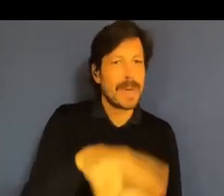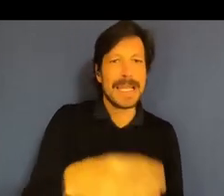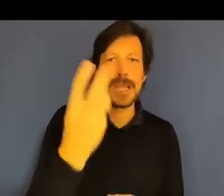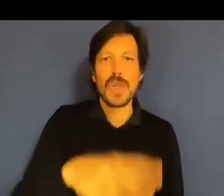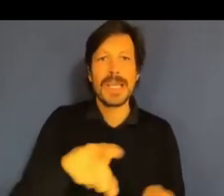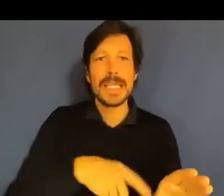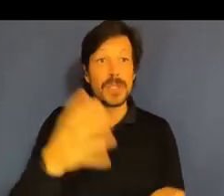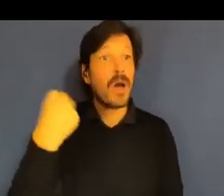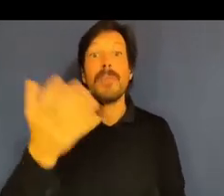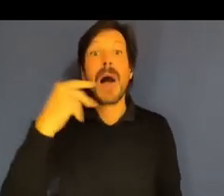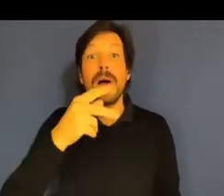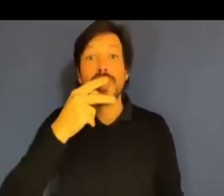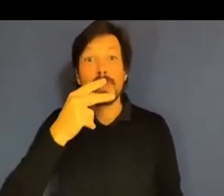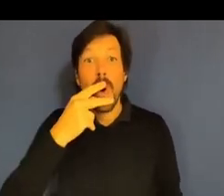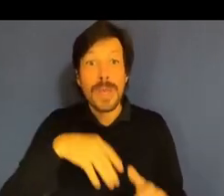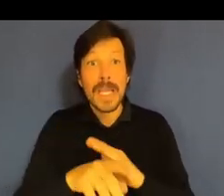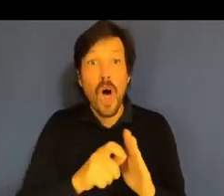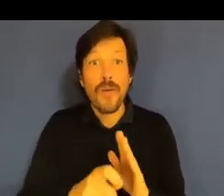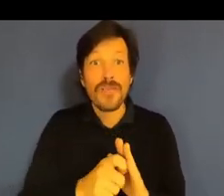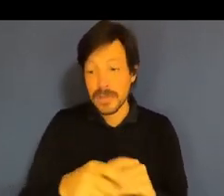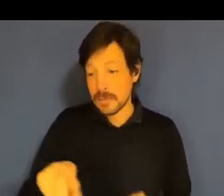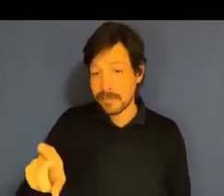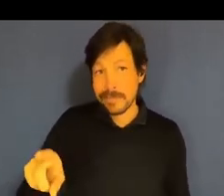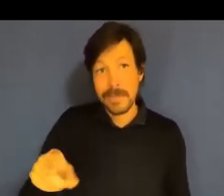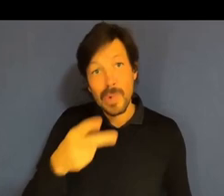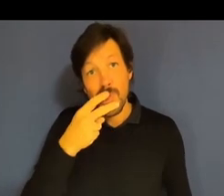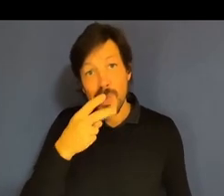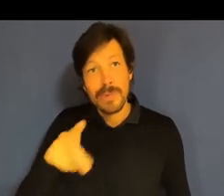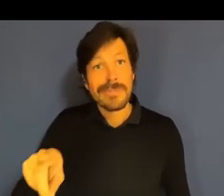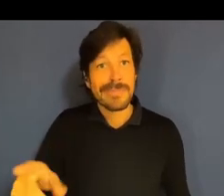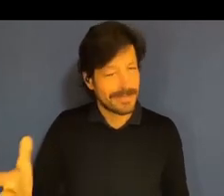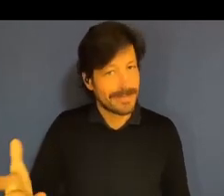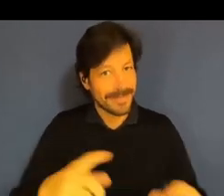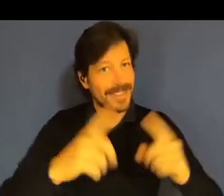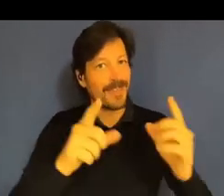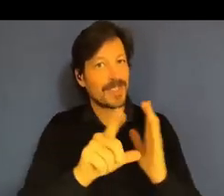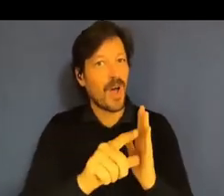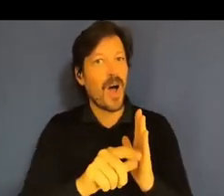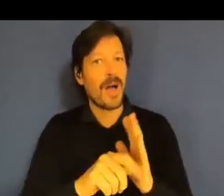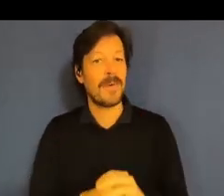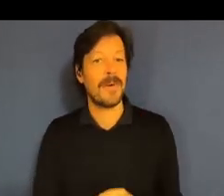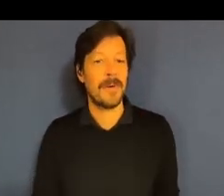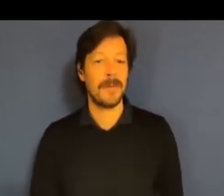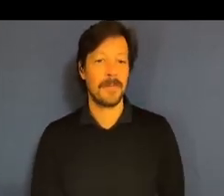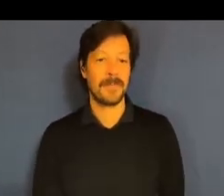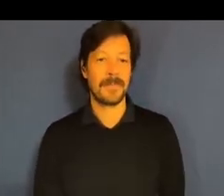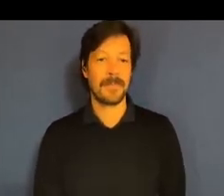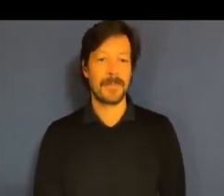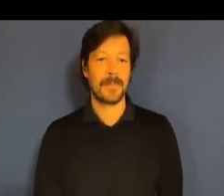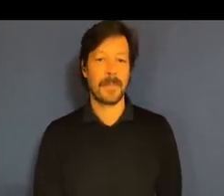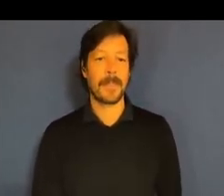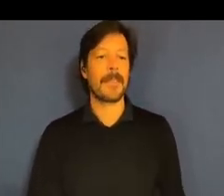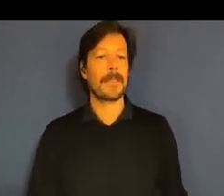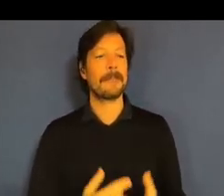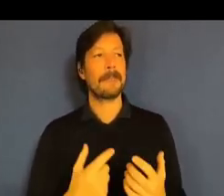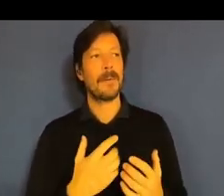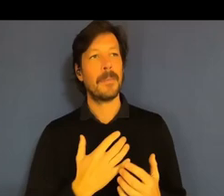an ashtray on their desk, you know, that was issued. Things had changed quite a lot even when I'd started. But my personal reflection